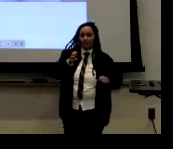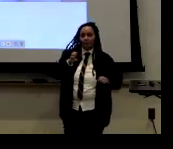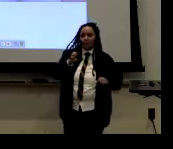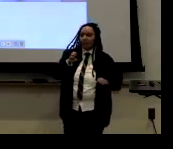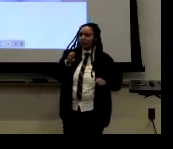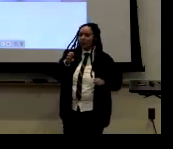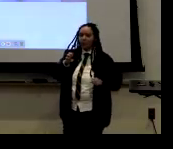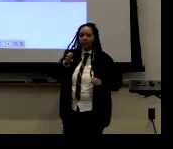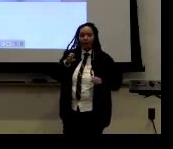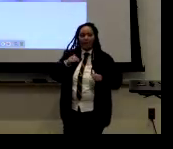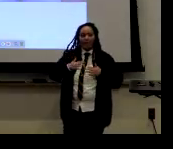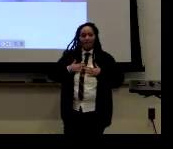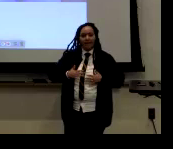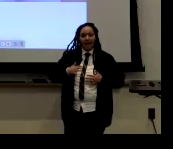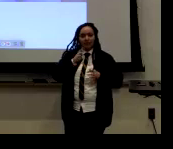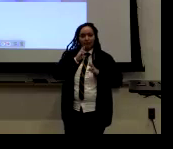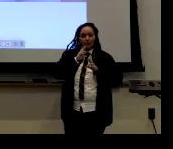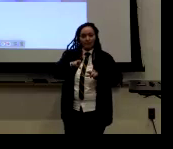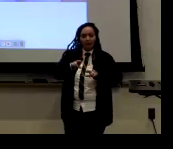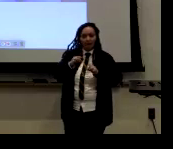So it's like you're almost in fight mode.